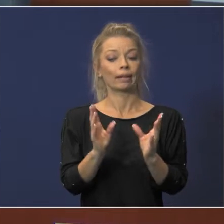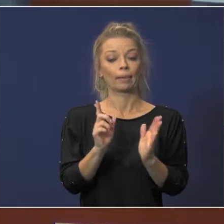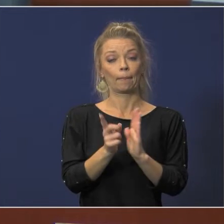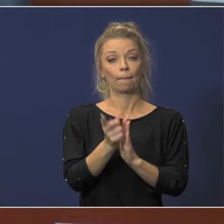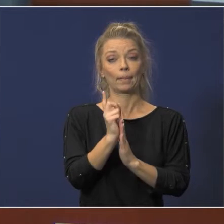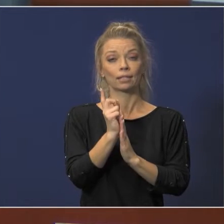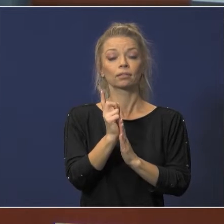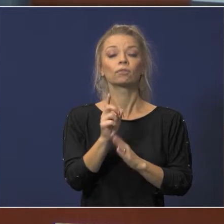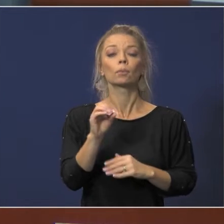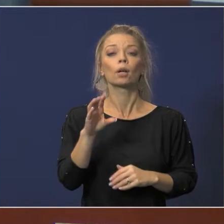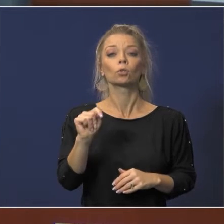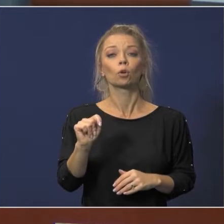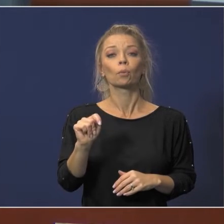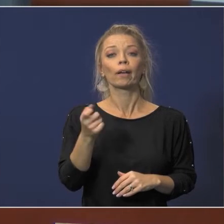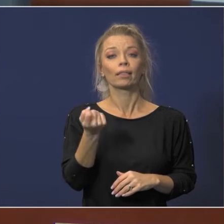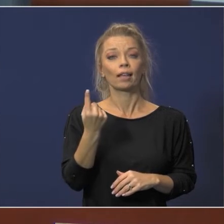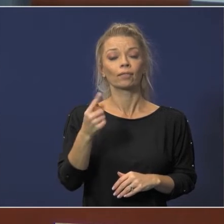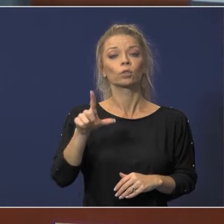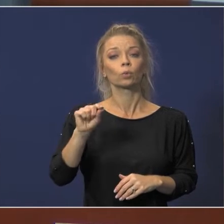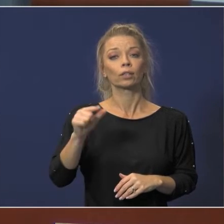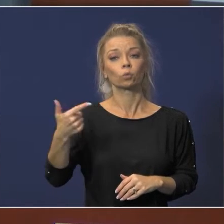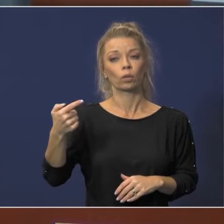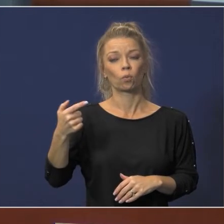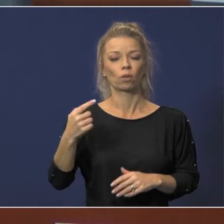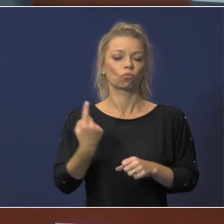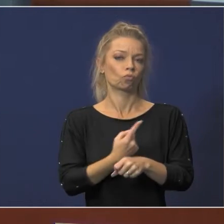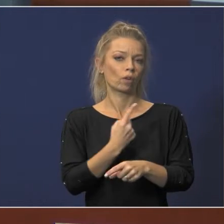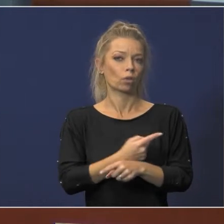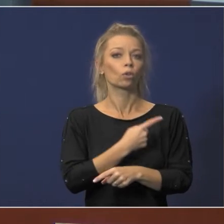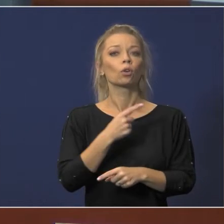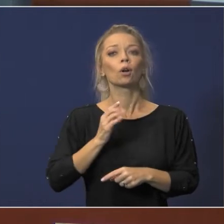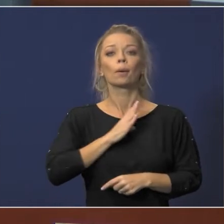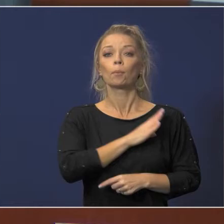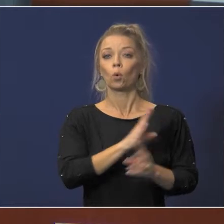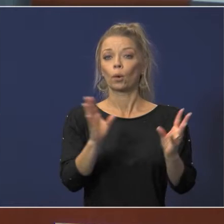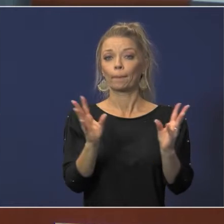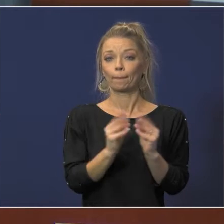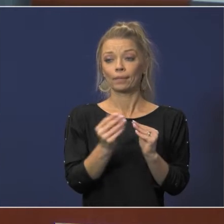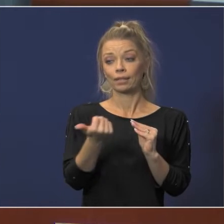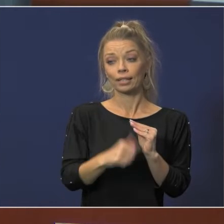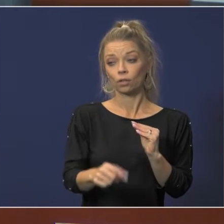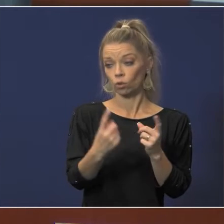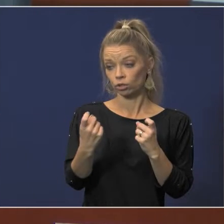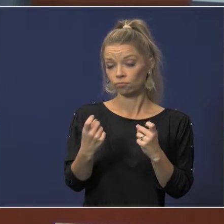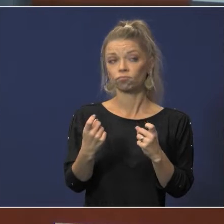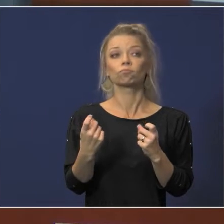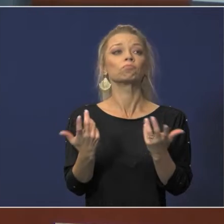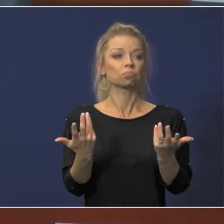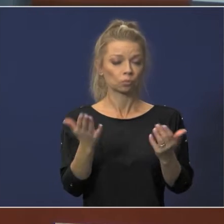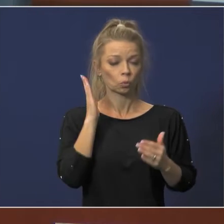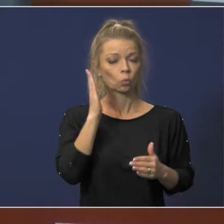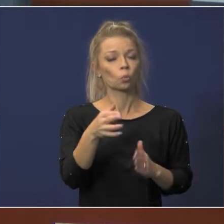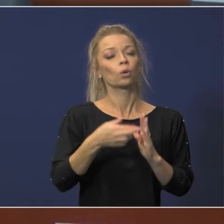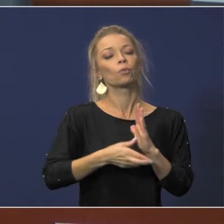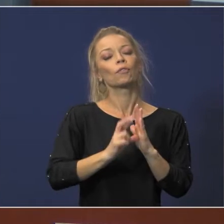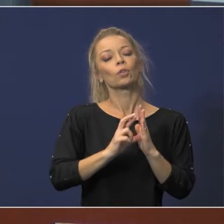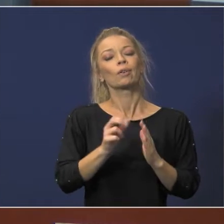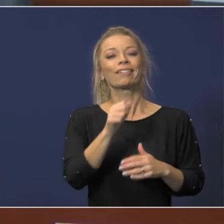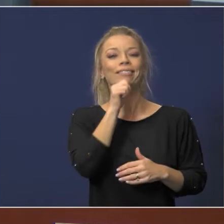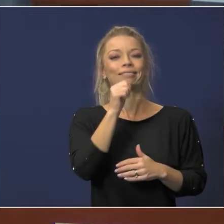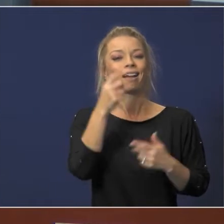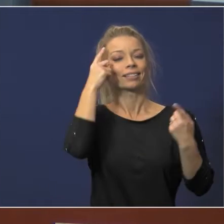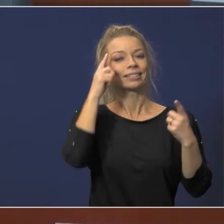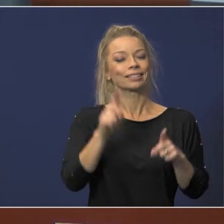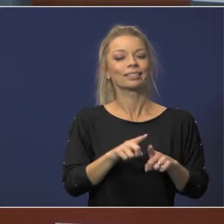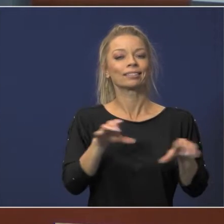11 2021 regular board meeting any questions the board will now review the following non-consensus